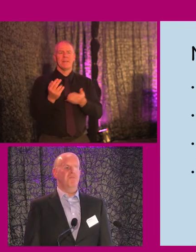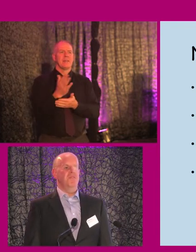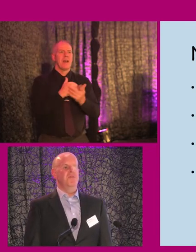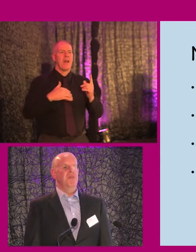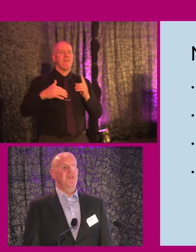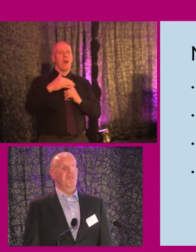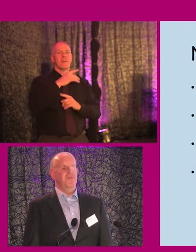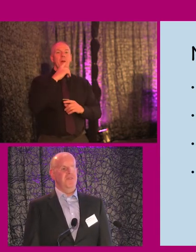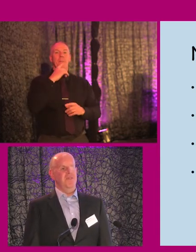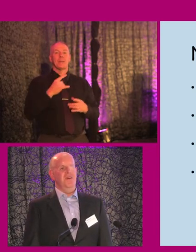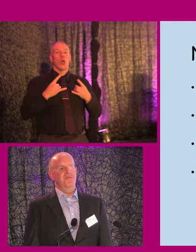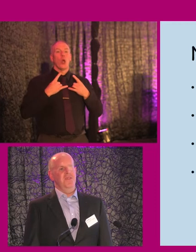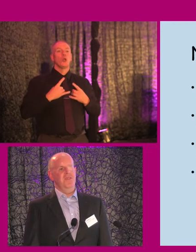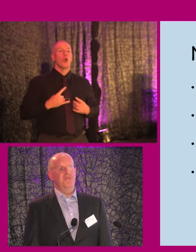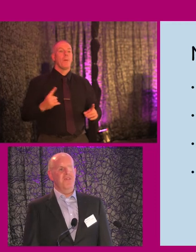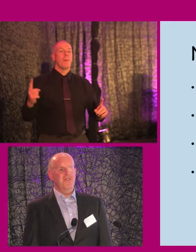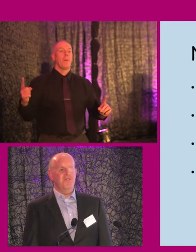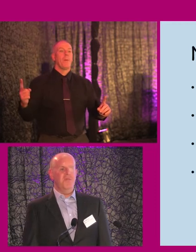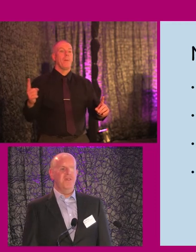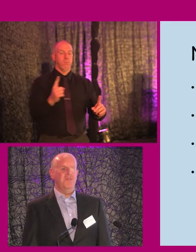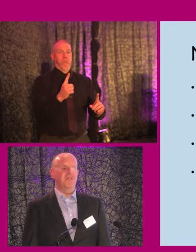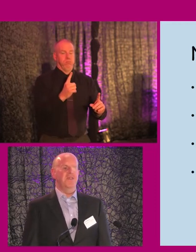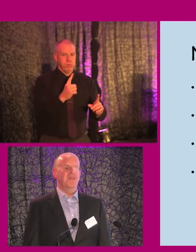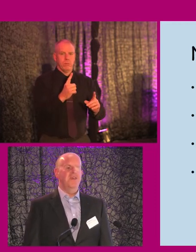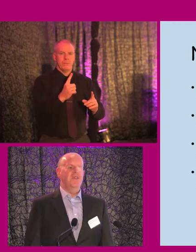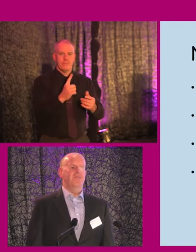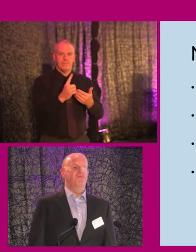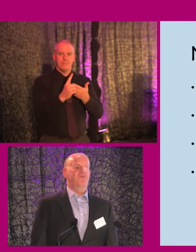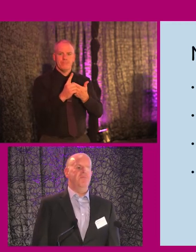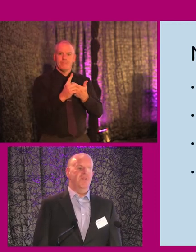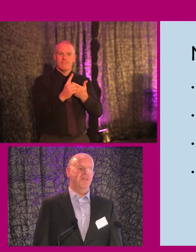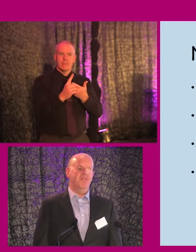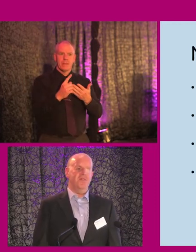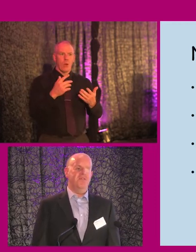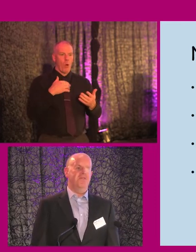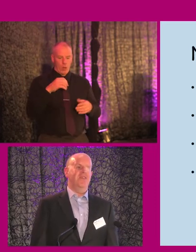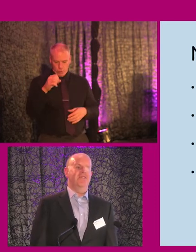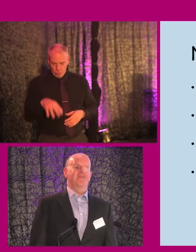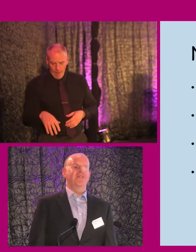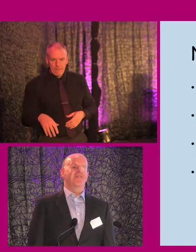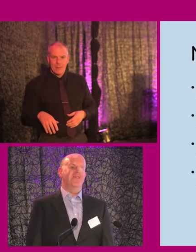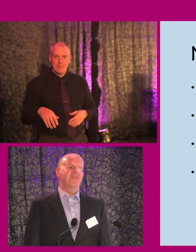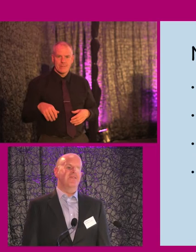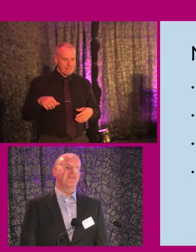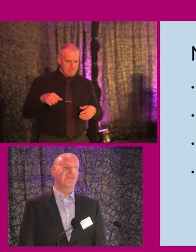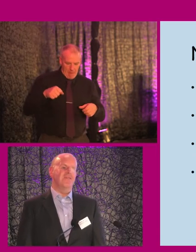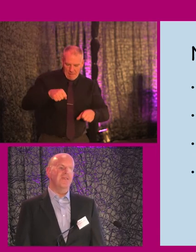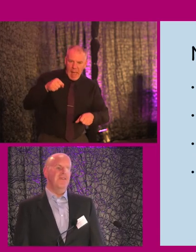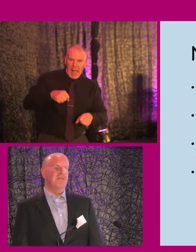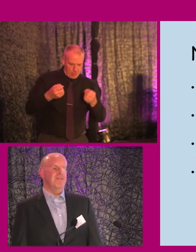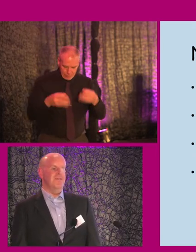operating in. But humans can often inadvertently throw barriers by kind of, you know, dropping a suitcase or something in your way or